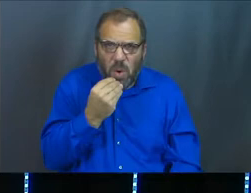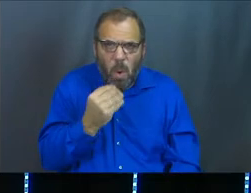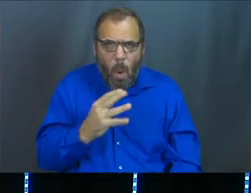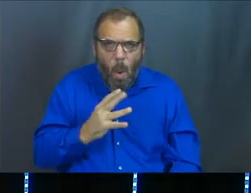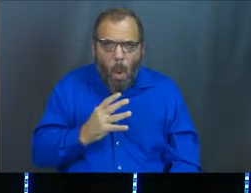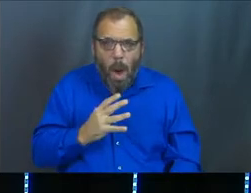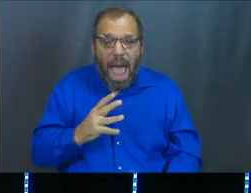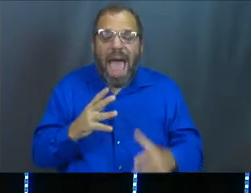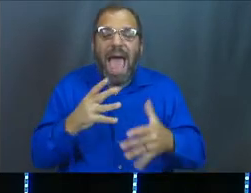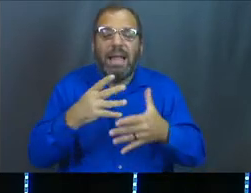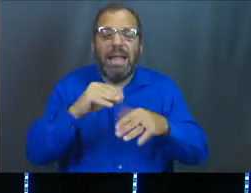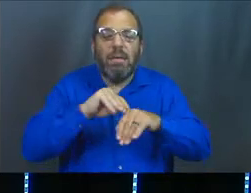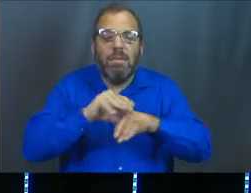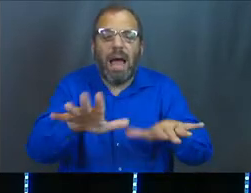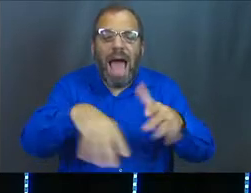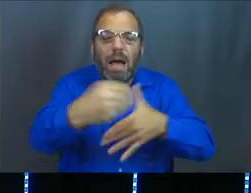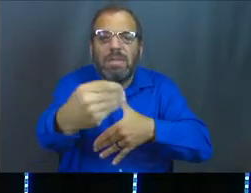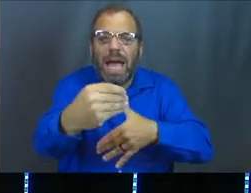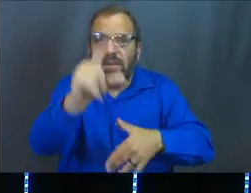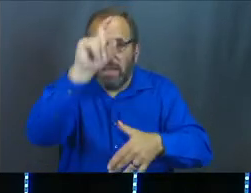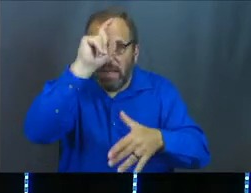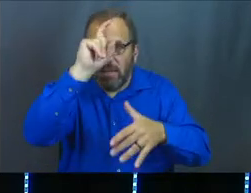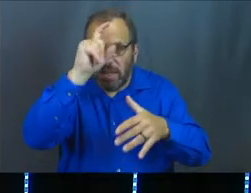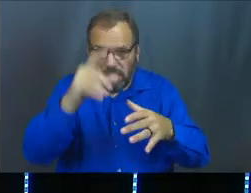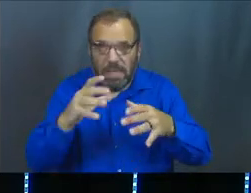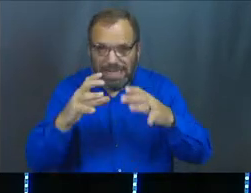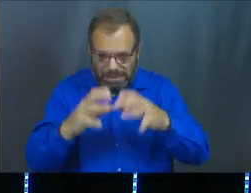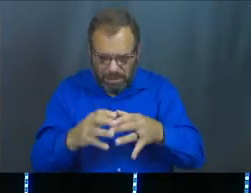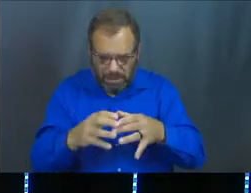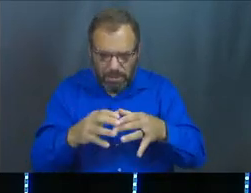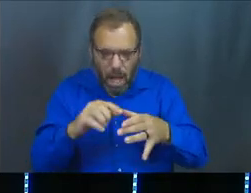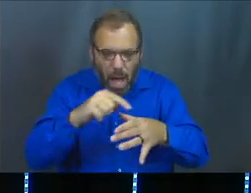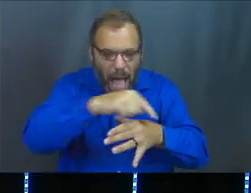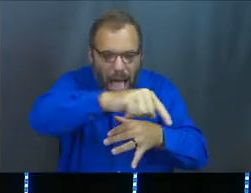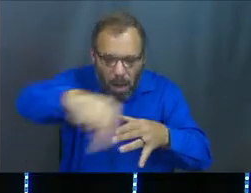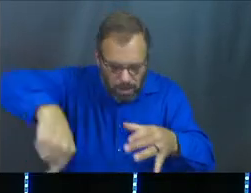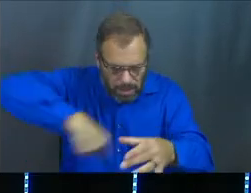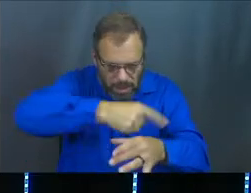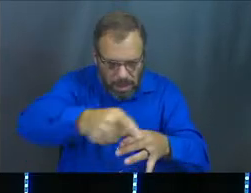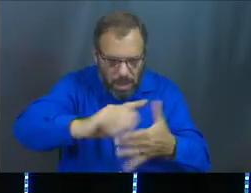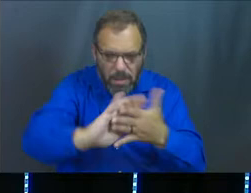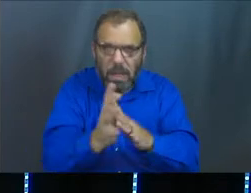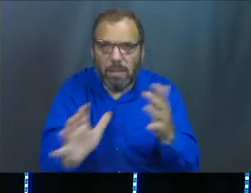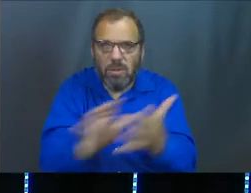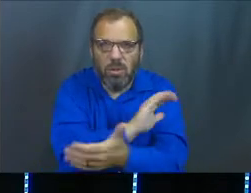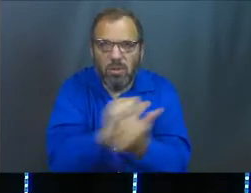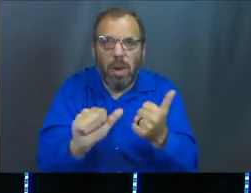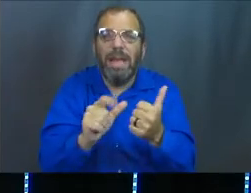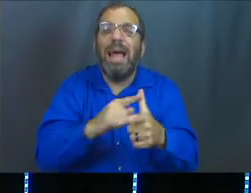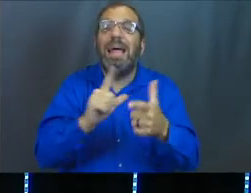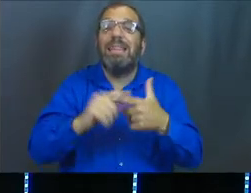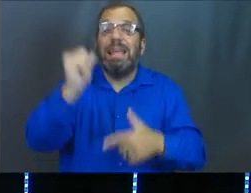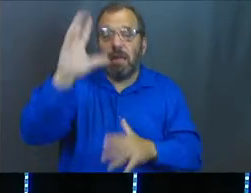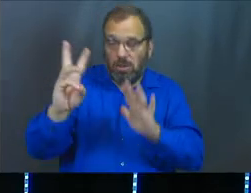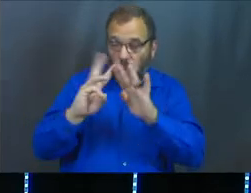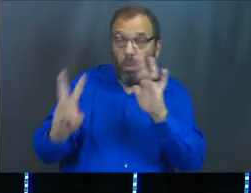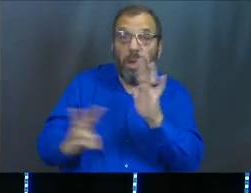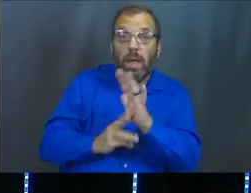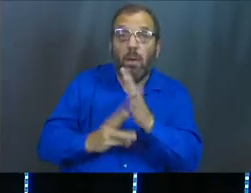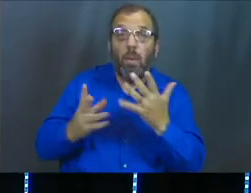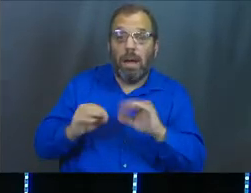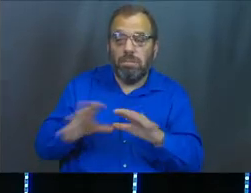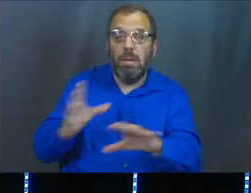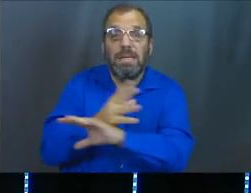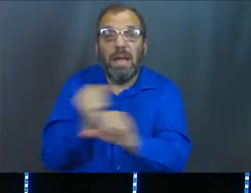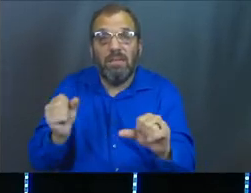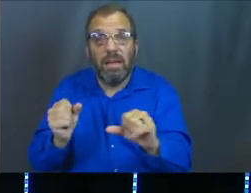very wide outside Egypt, the lines of Egypt. So God is saving the ancient world from being decimated. And then God's will is going to